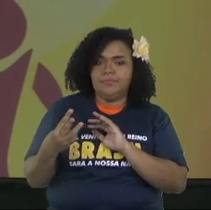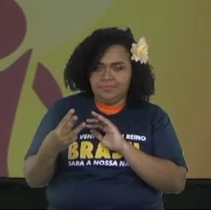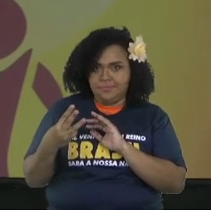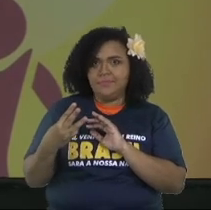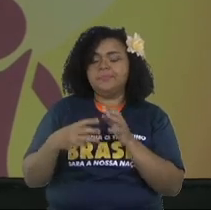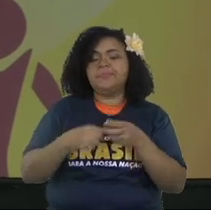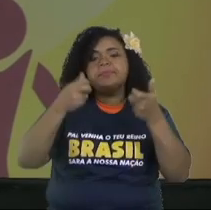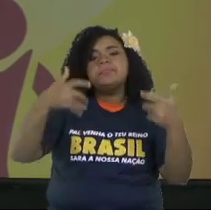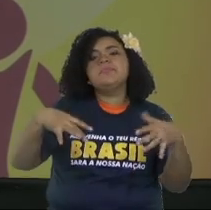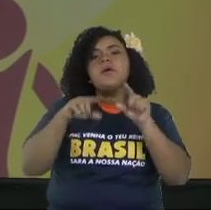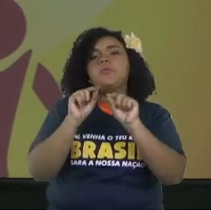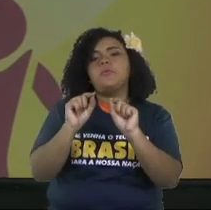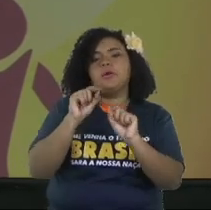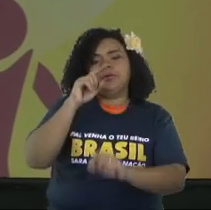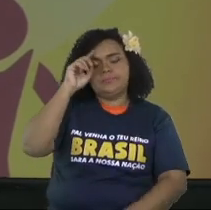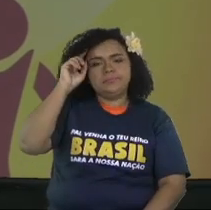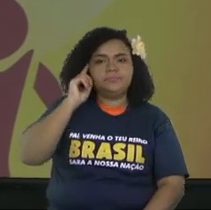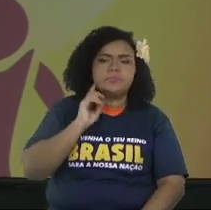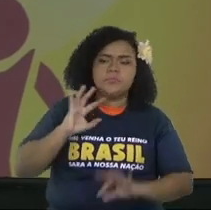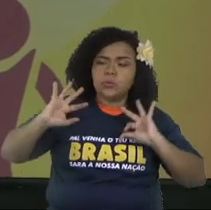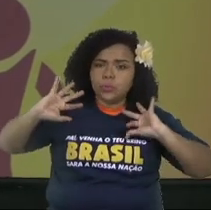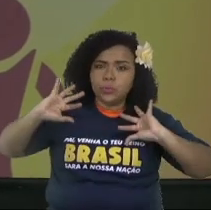verse 23, it says,